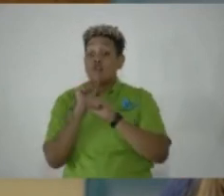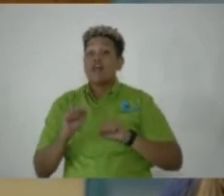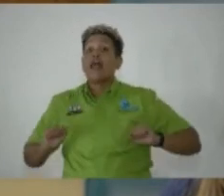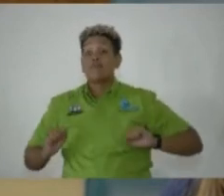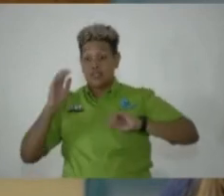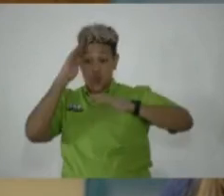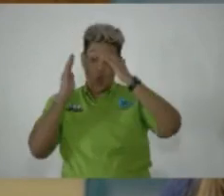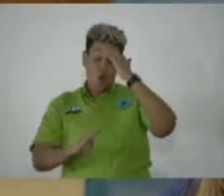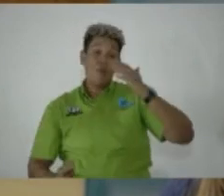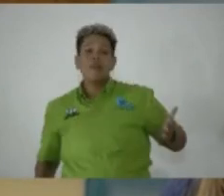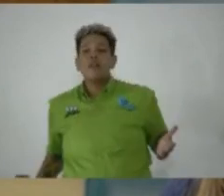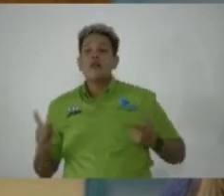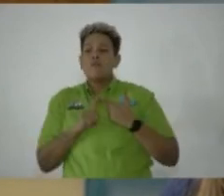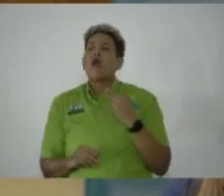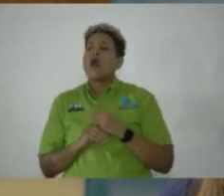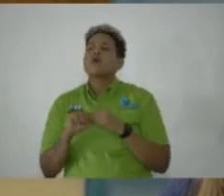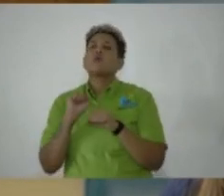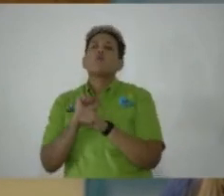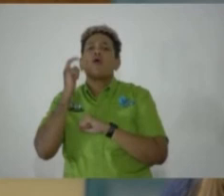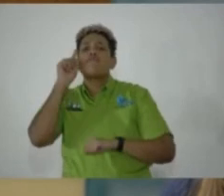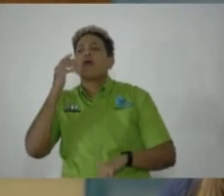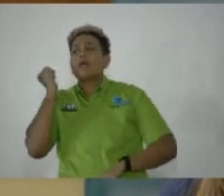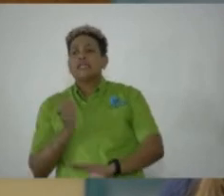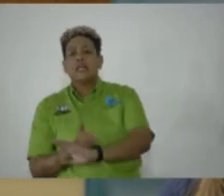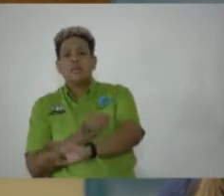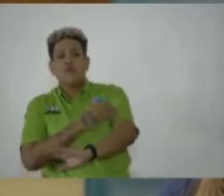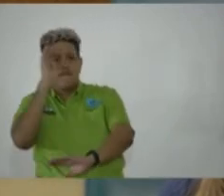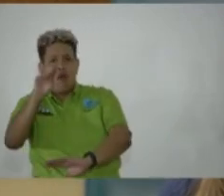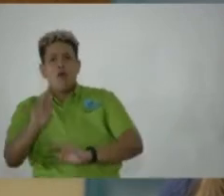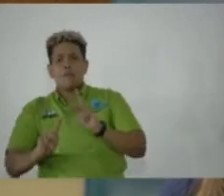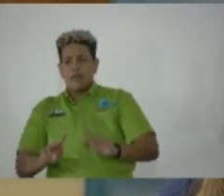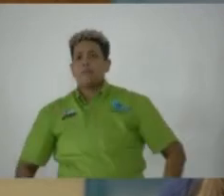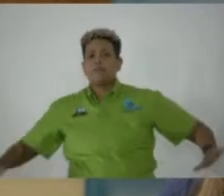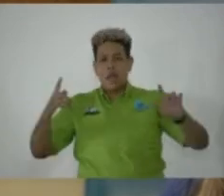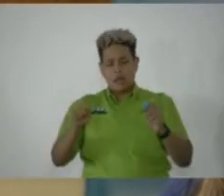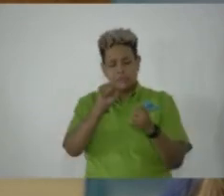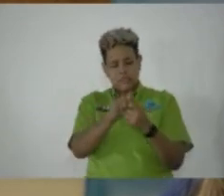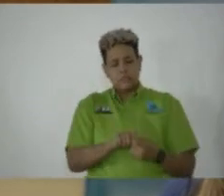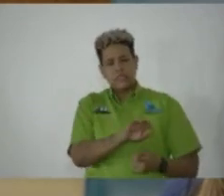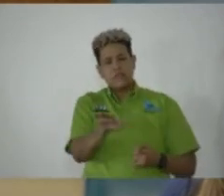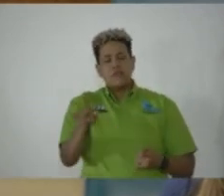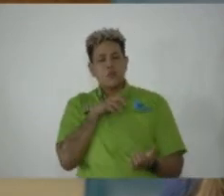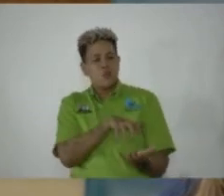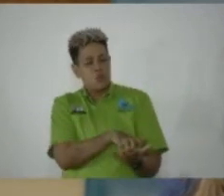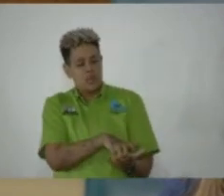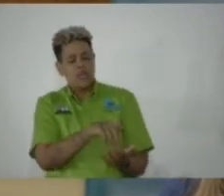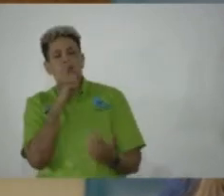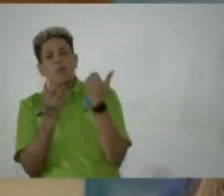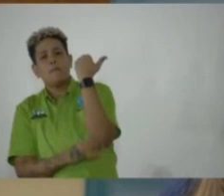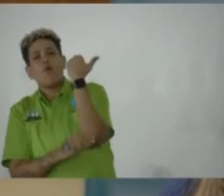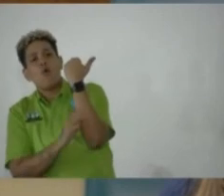humble and to work for the betterment of all our people, particularly the weak, the poor,